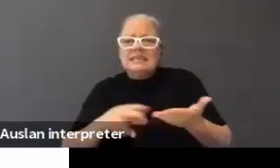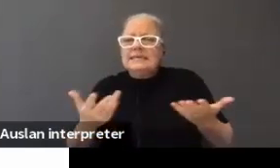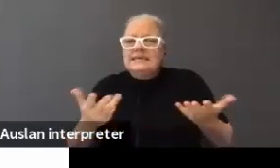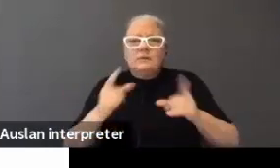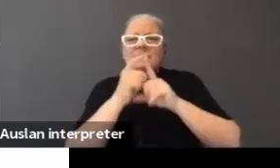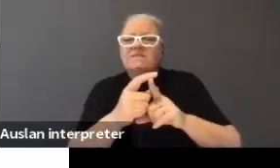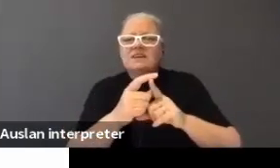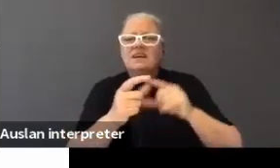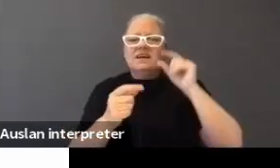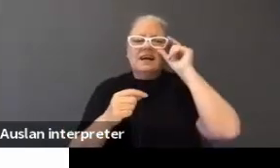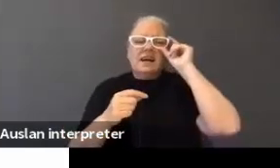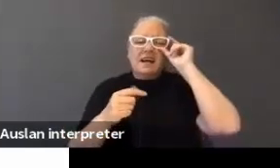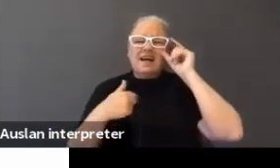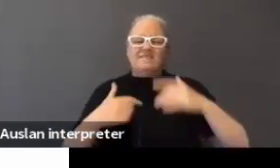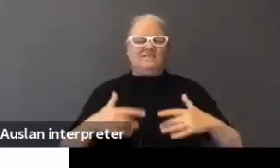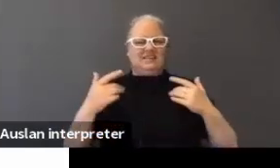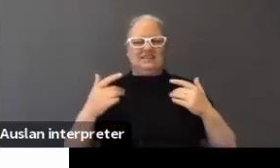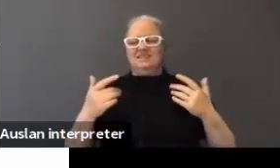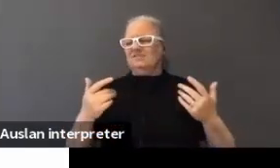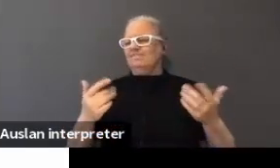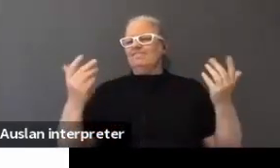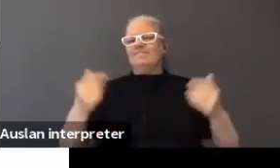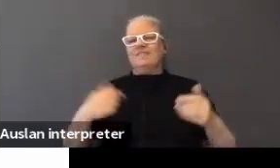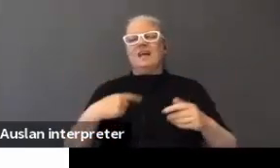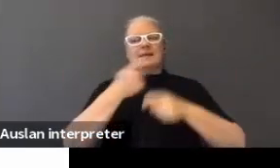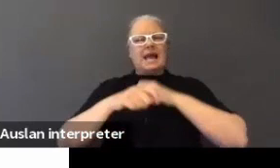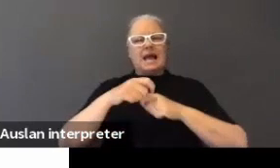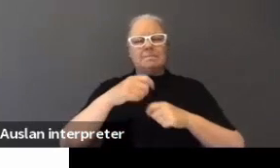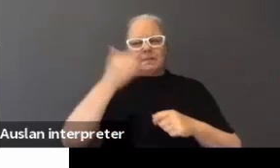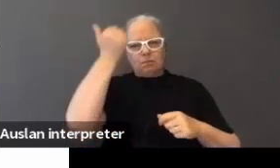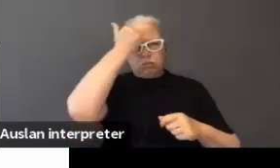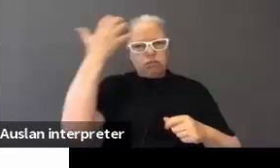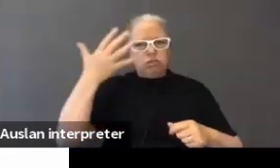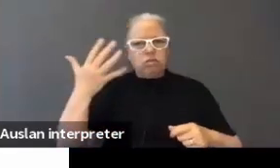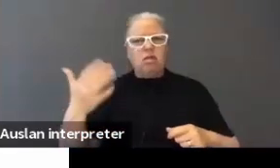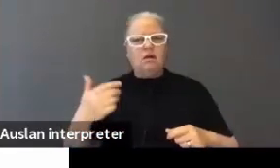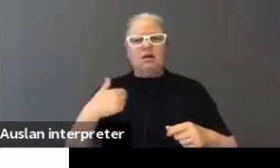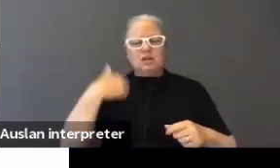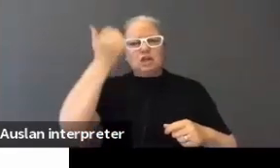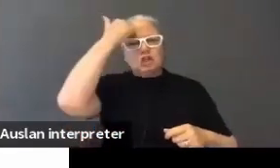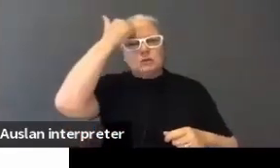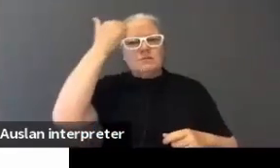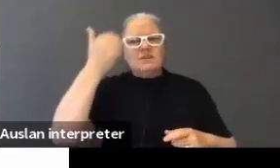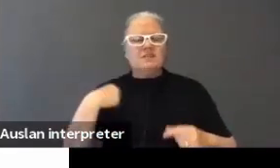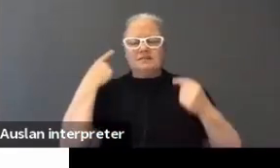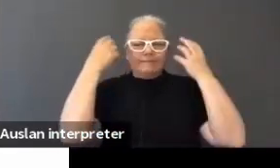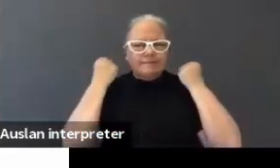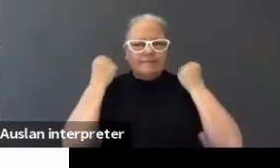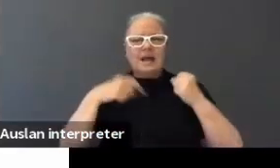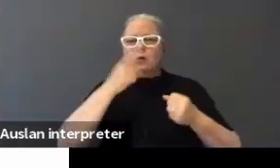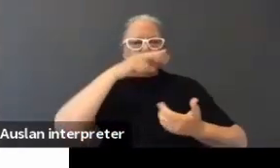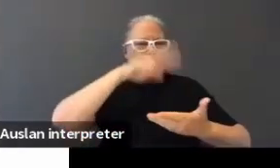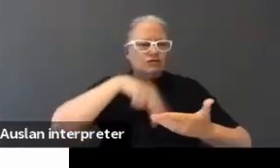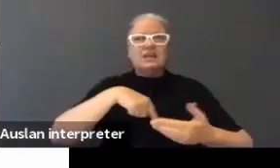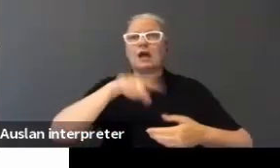I felt like I suddenly, yeah, I'd become stupid. I'd only lost my hearing. I couldn't read and learn anymore.